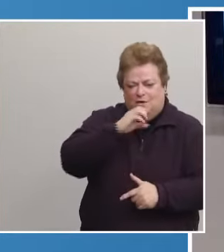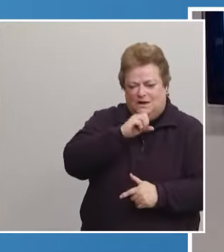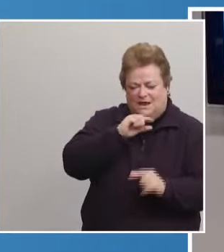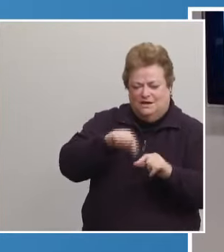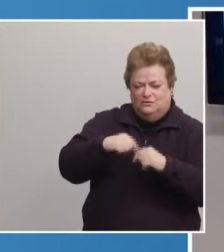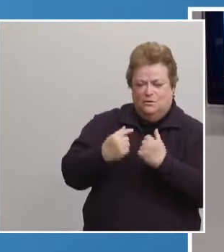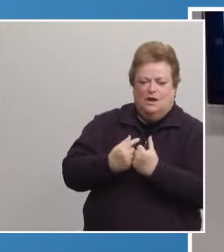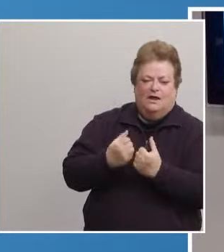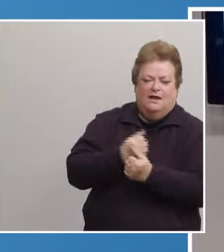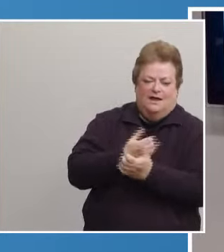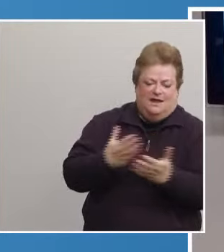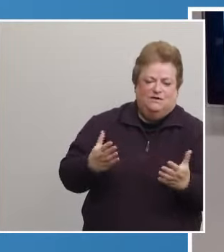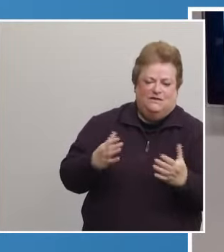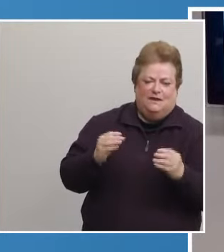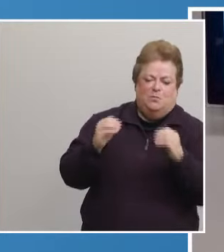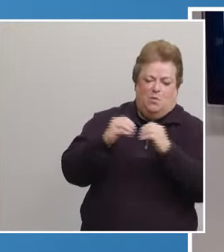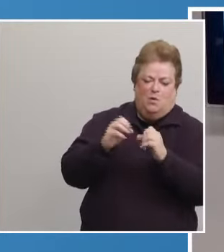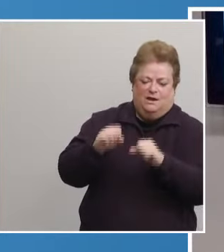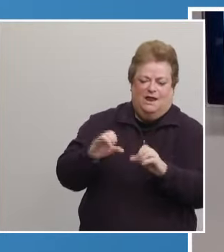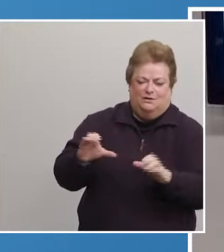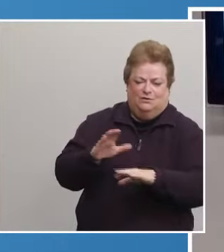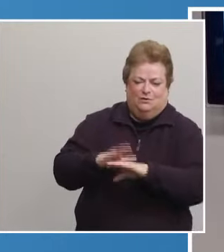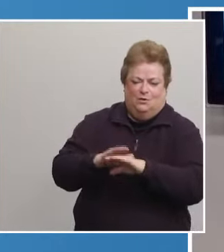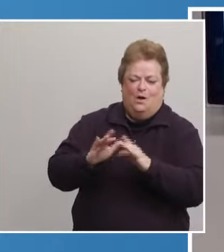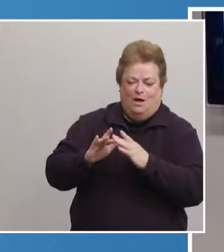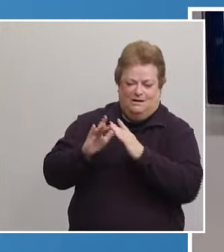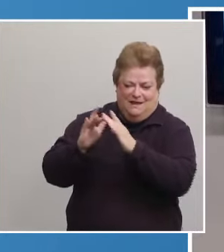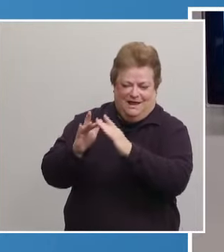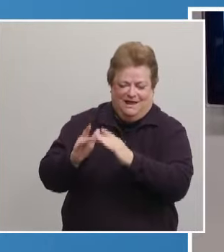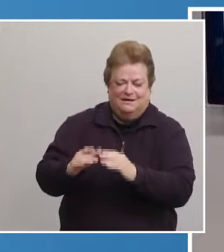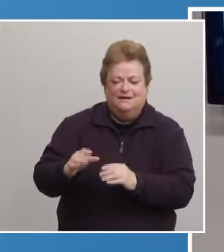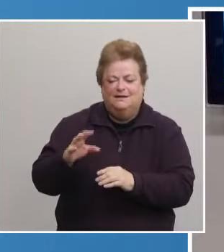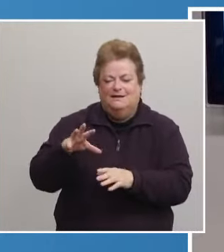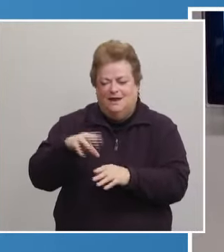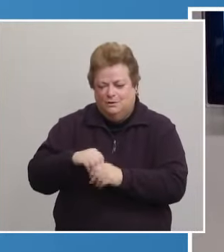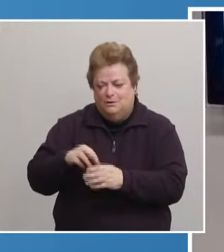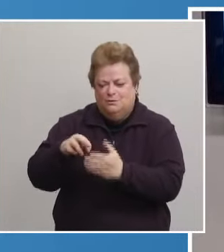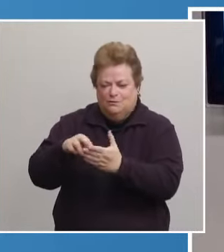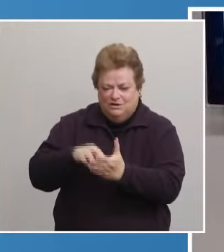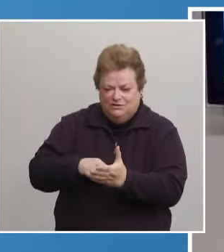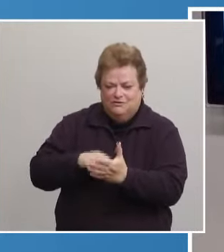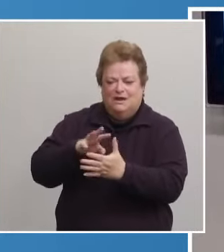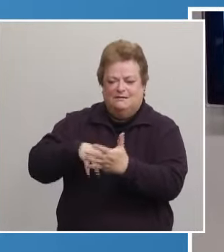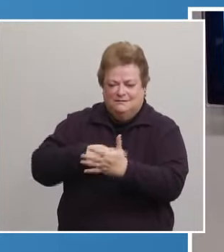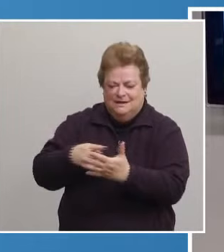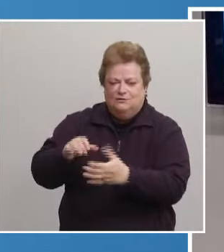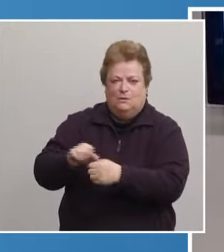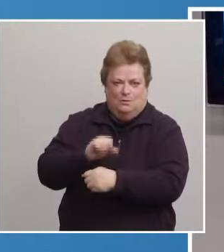everything will be able to be done online, including registering and then scheduling the appointments.